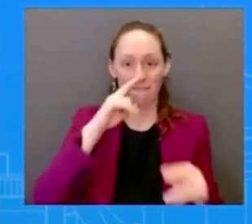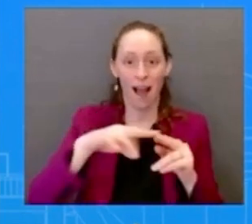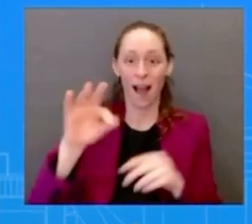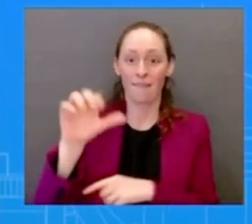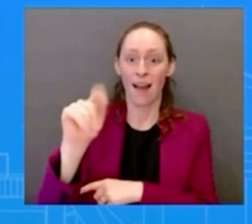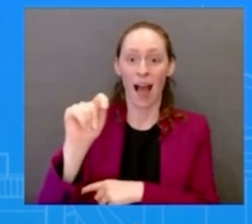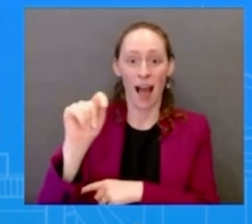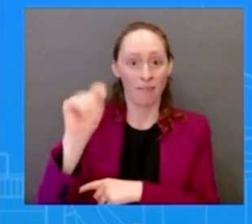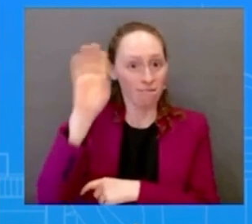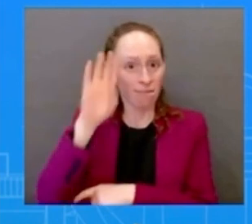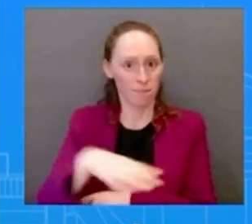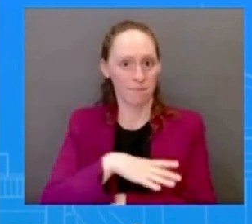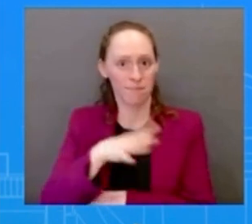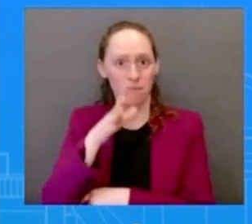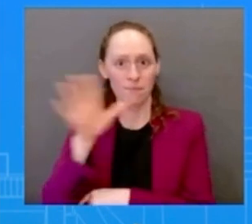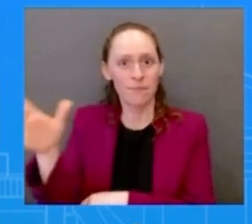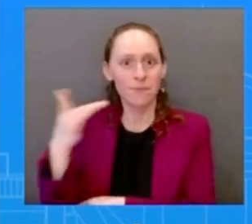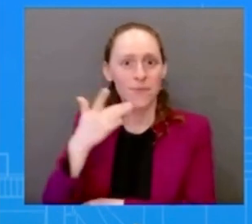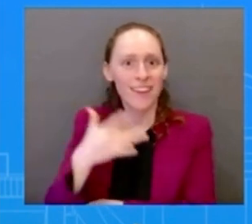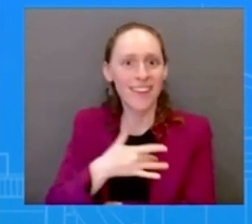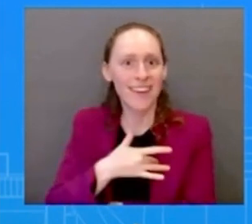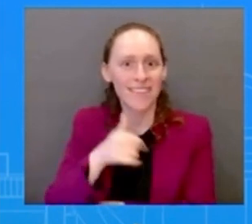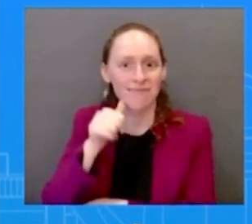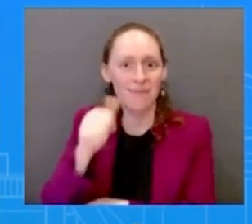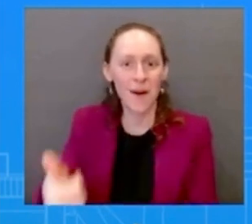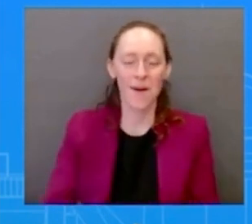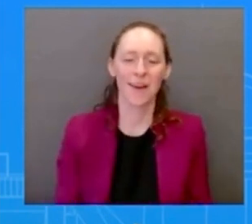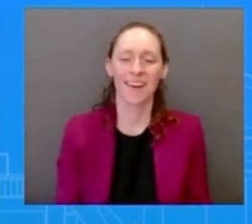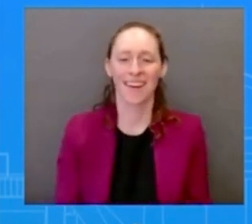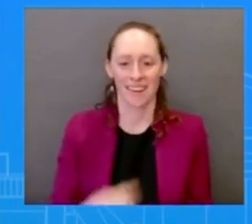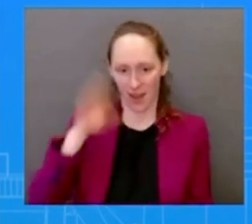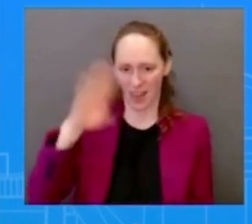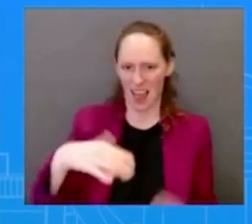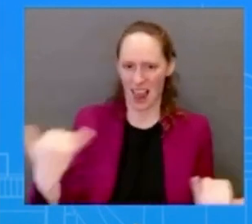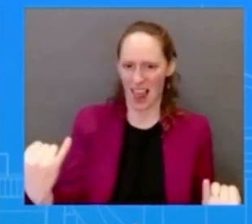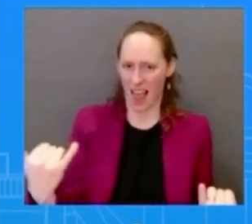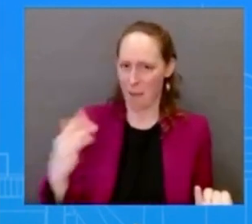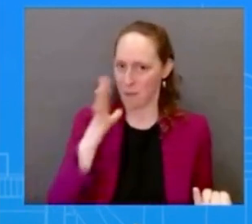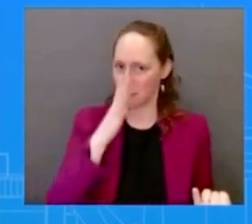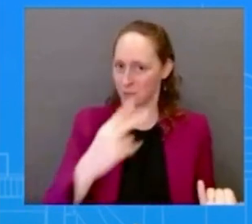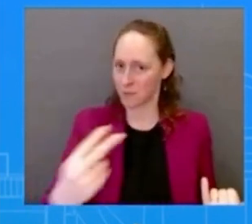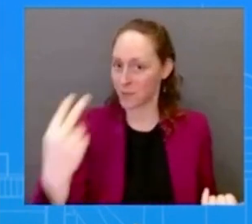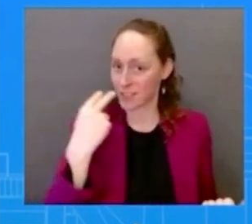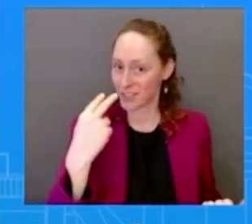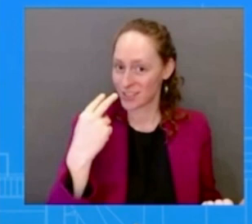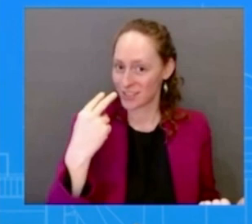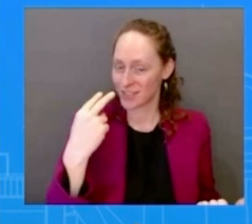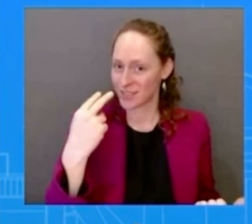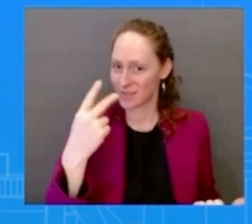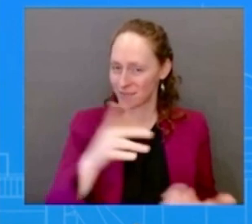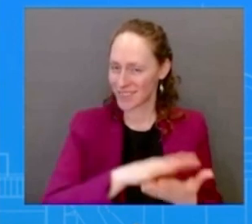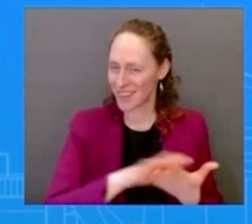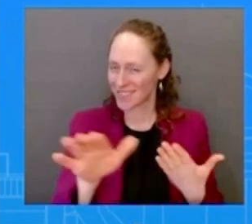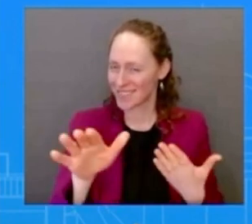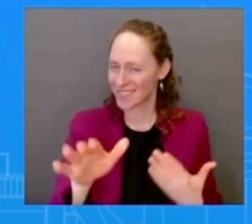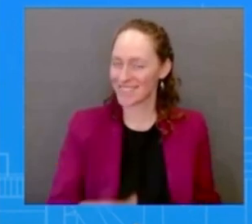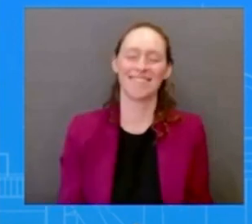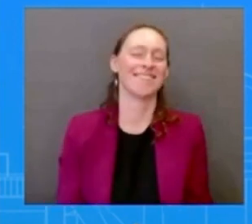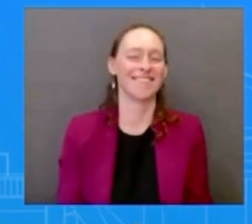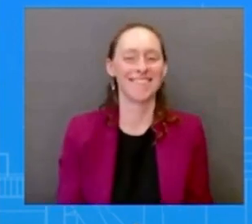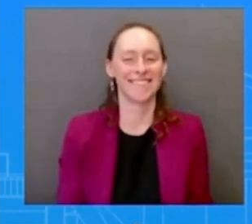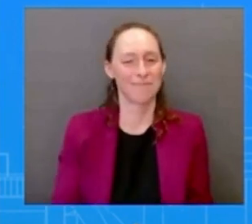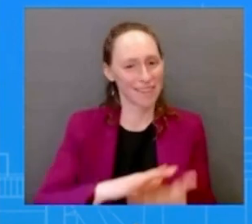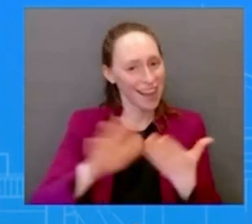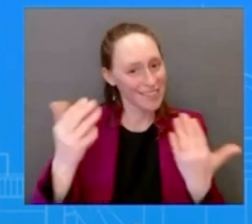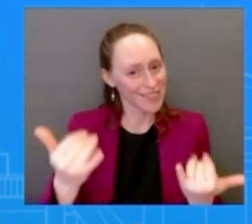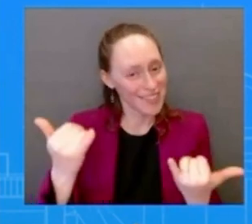to do I know she's watching so you guys have to behave my mom is watching happy birthday mom so